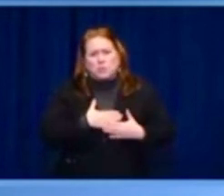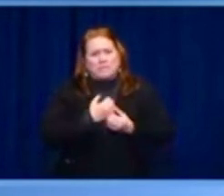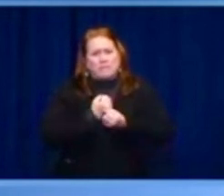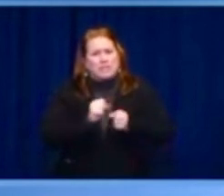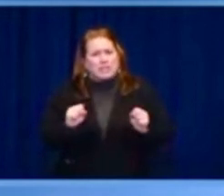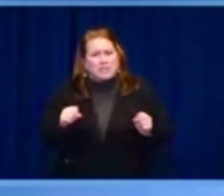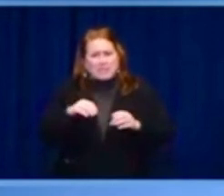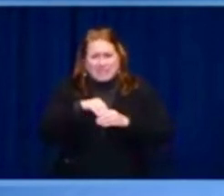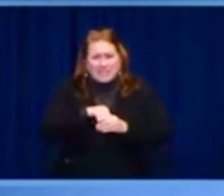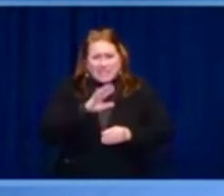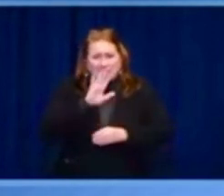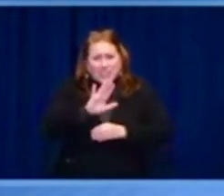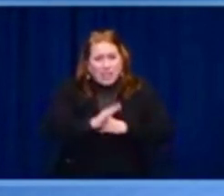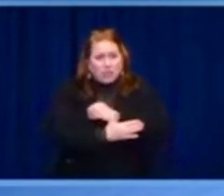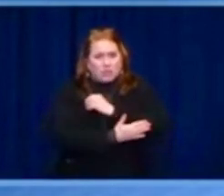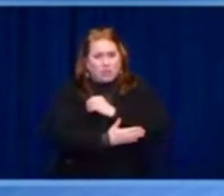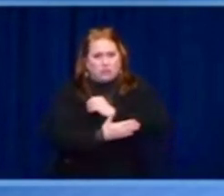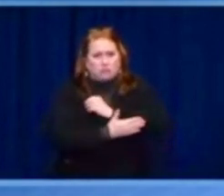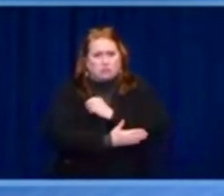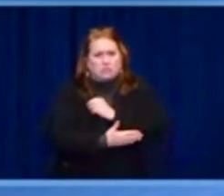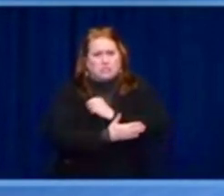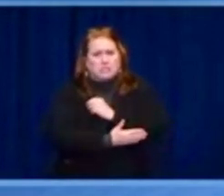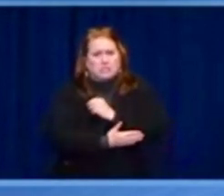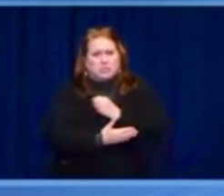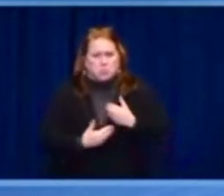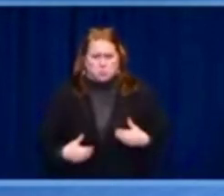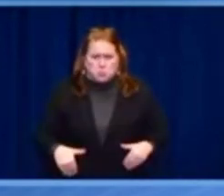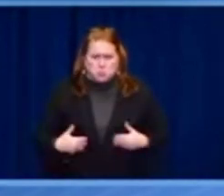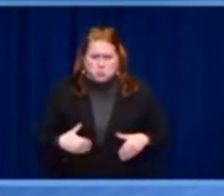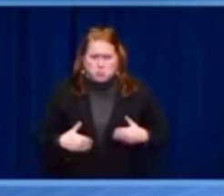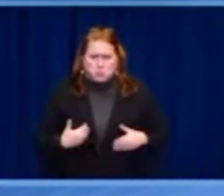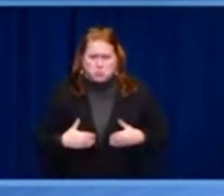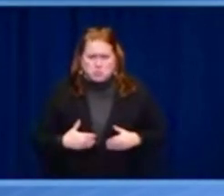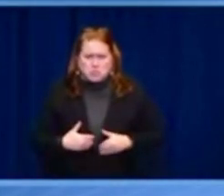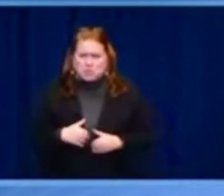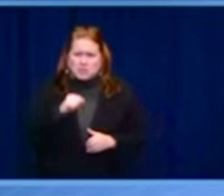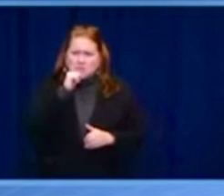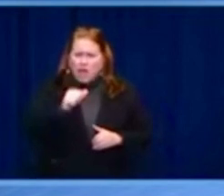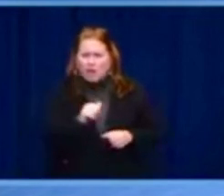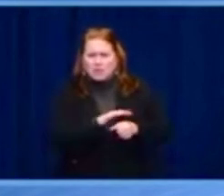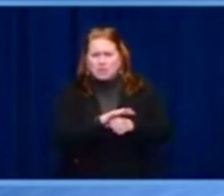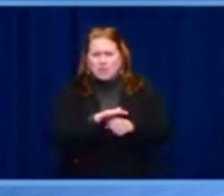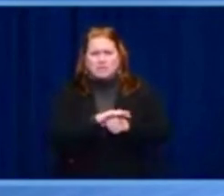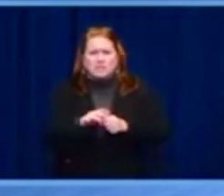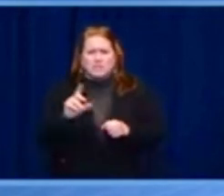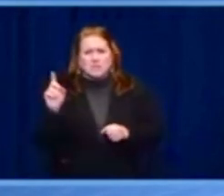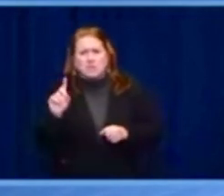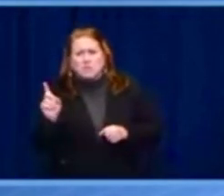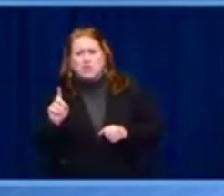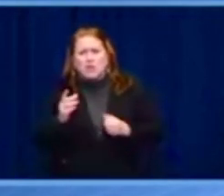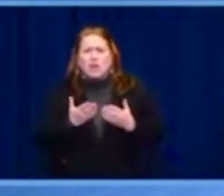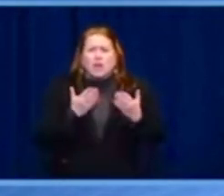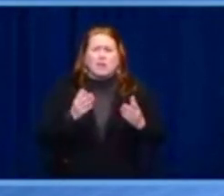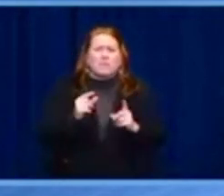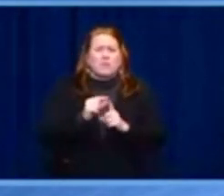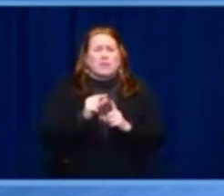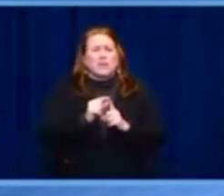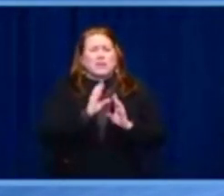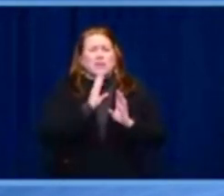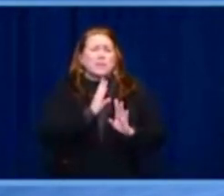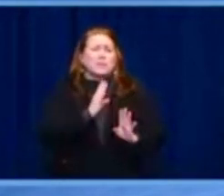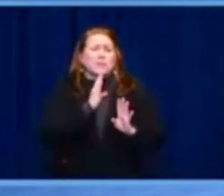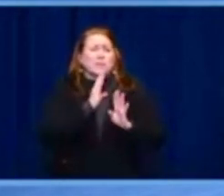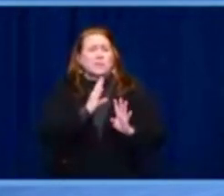are also under attack from a different adversary, climate change.